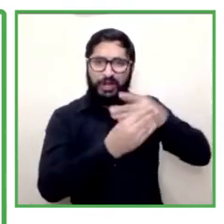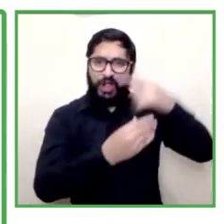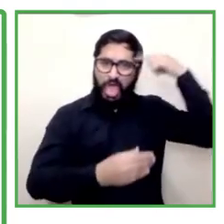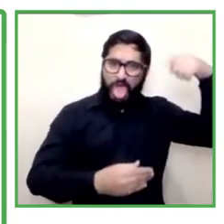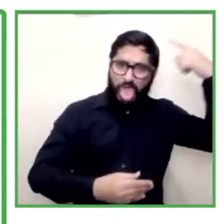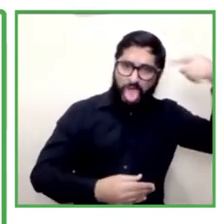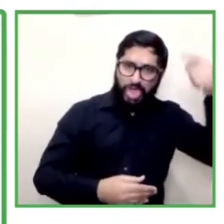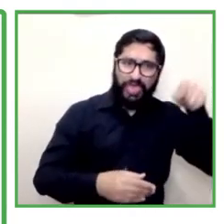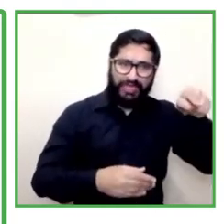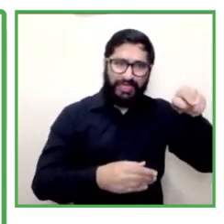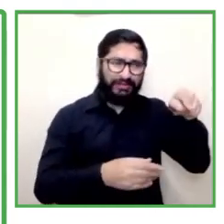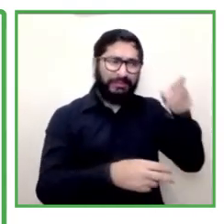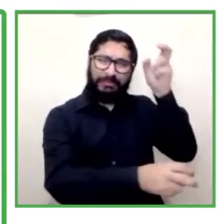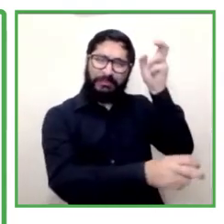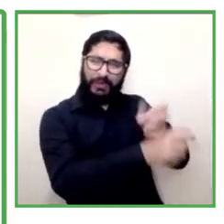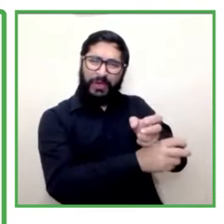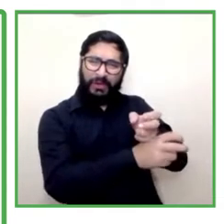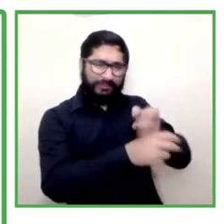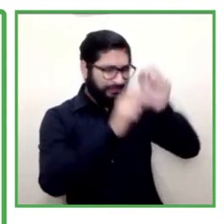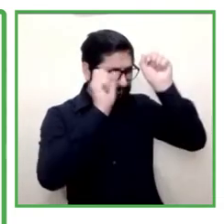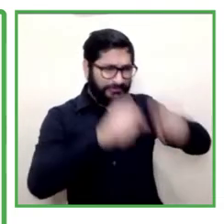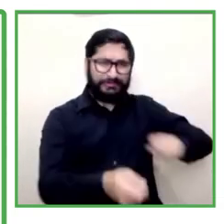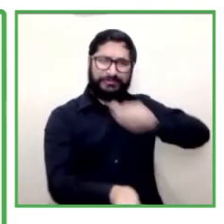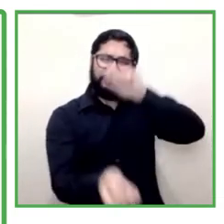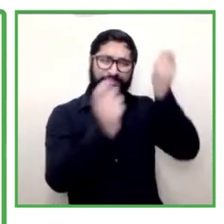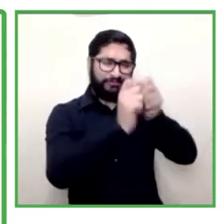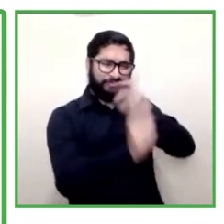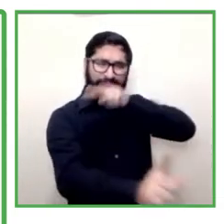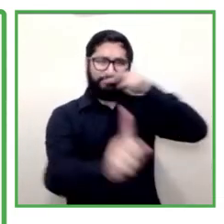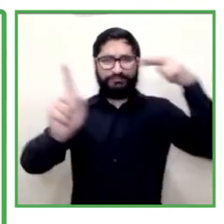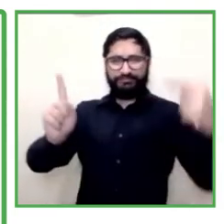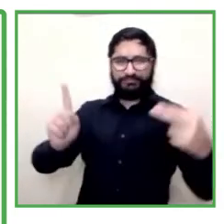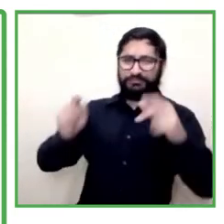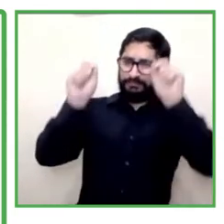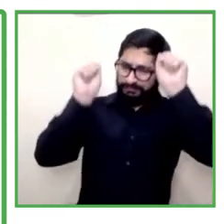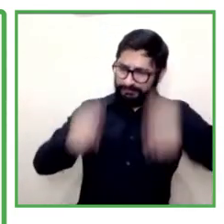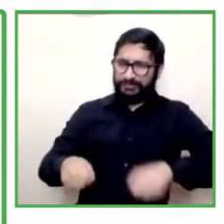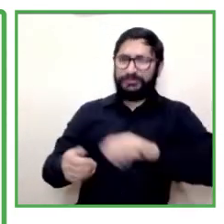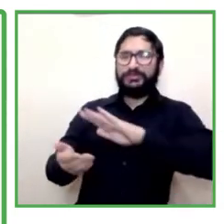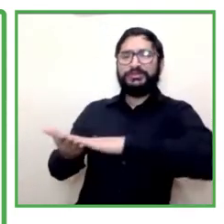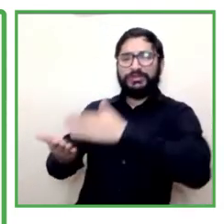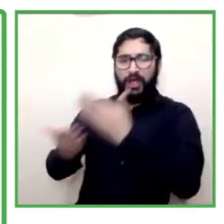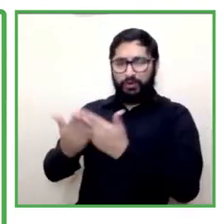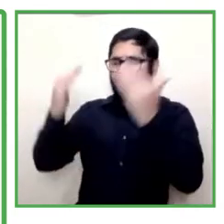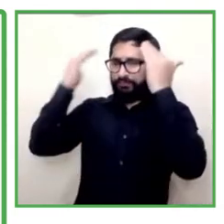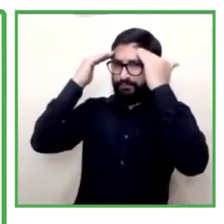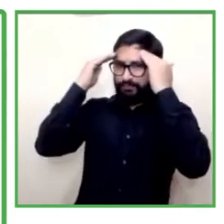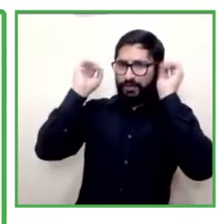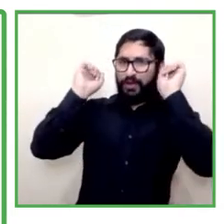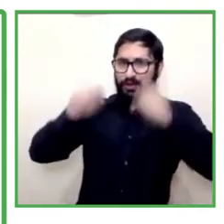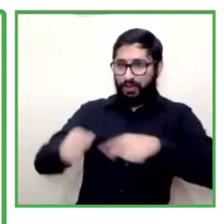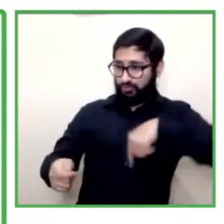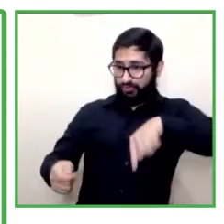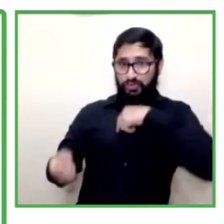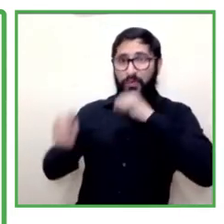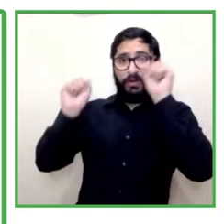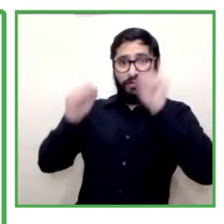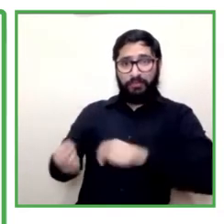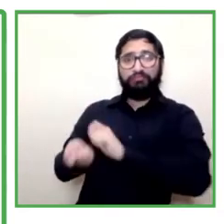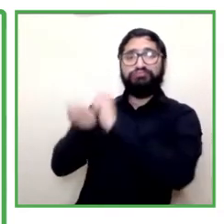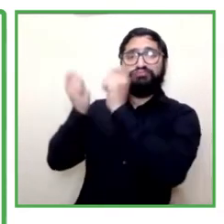should be eliminated to have a model of mental health that we can actually do what we are doing now